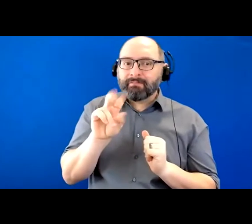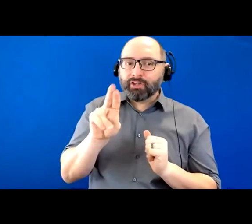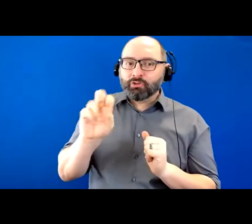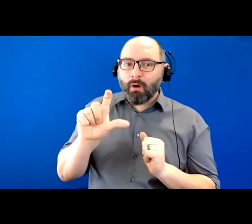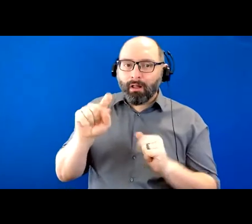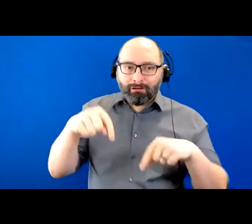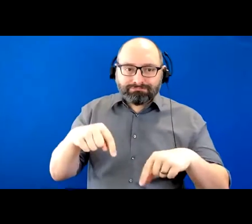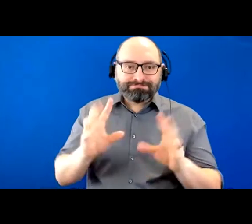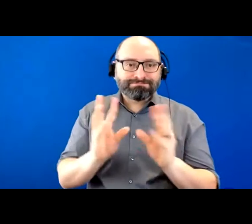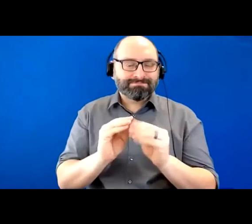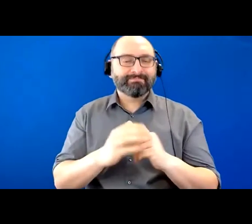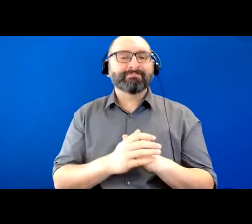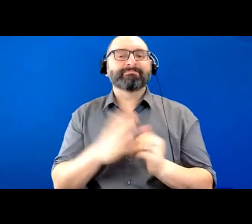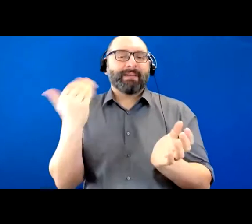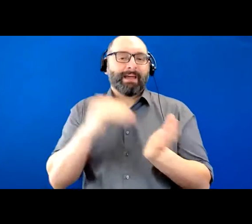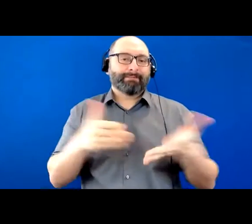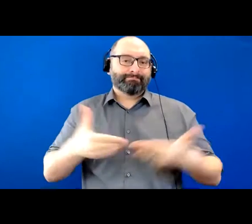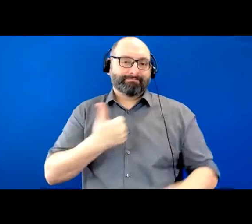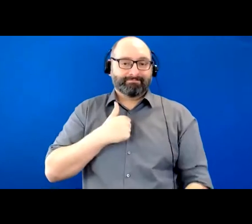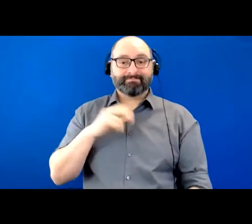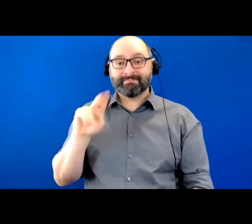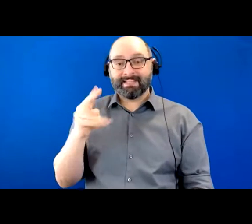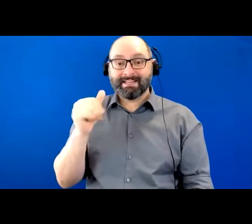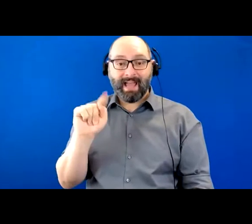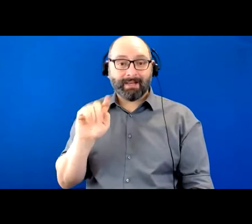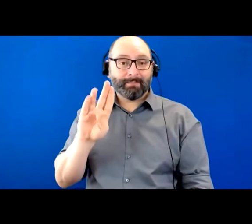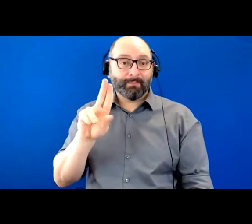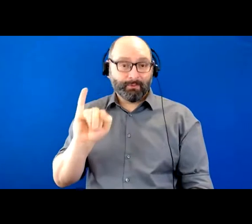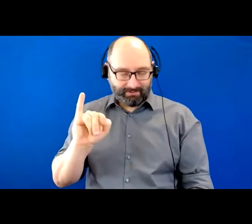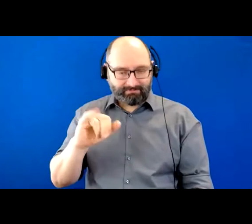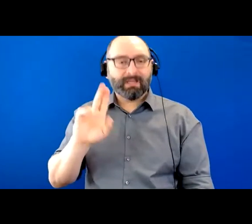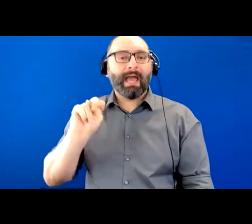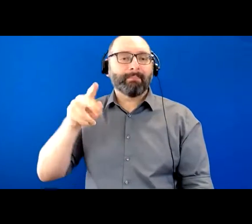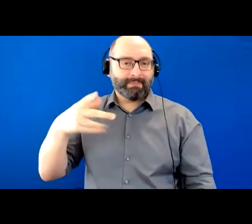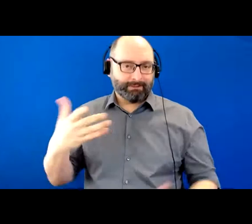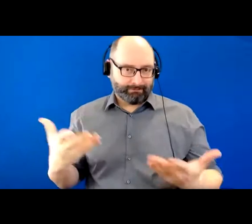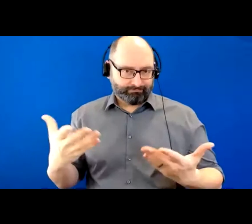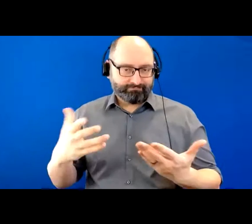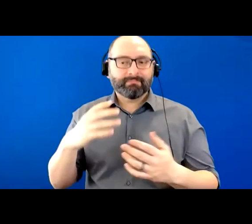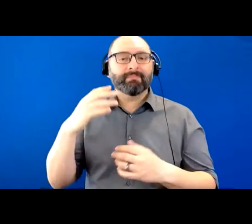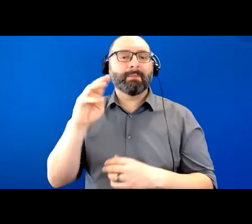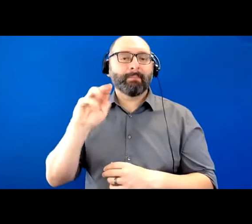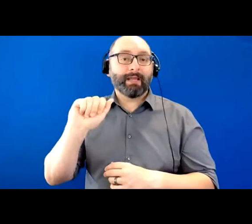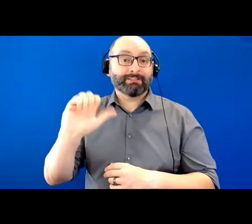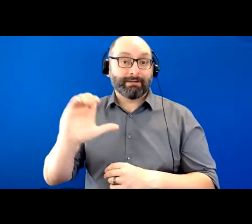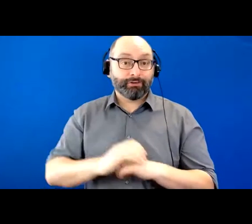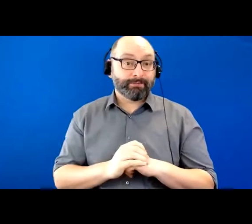So I'll just, again, introduce myself. My name is Nat Bui. I'm a nurse practitioner here at the Memory and Aging Center.